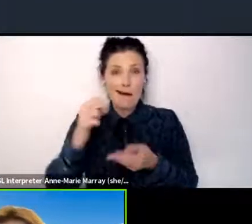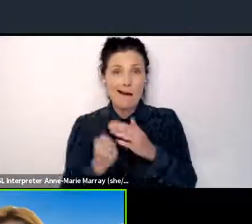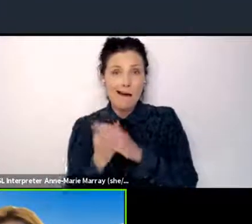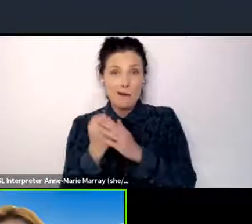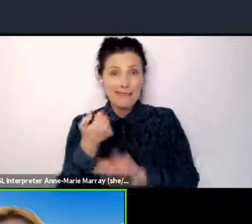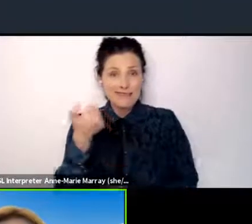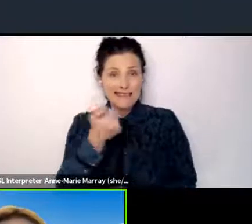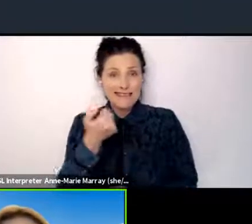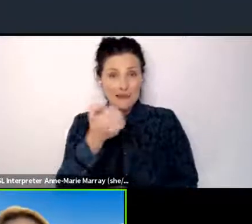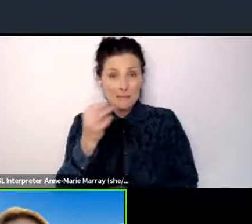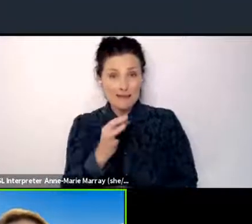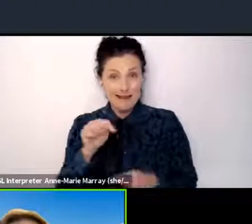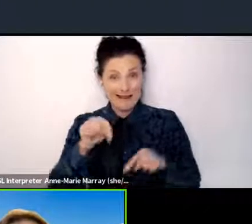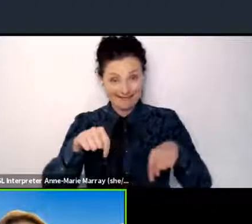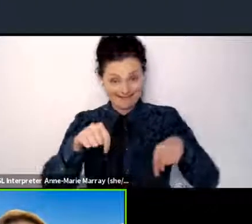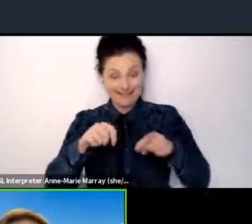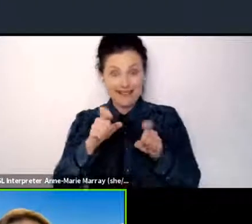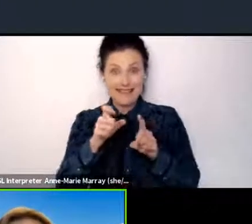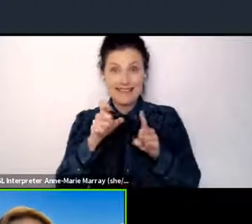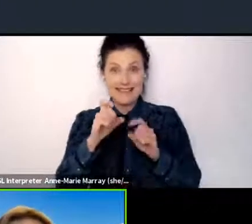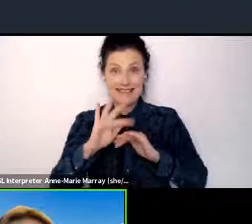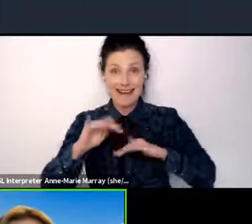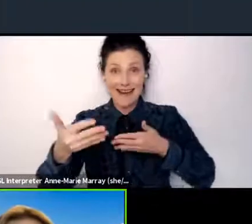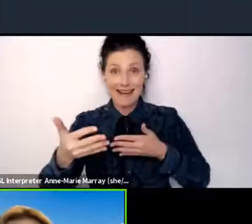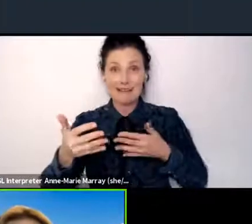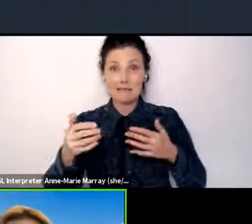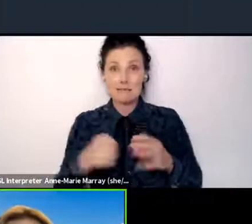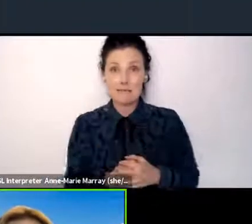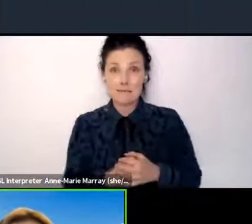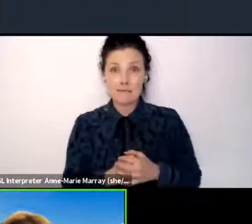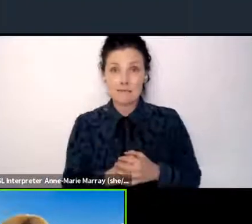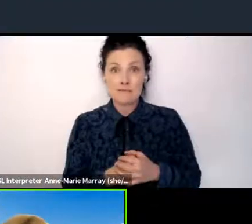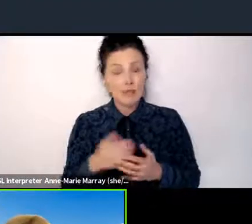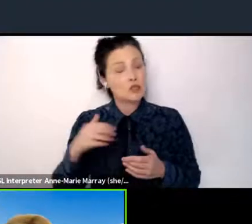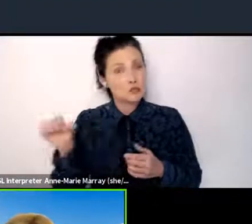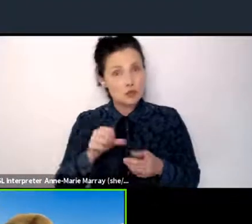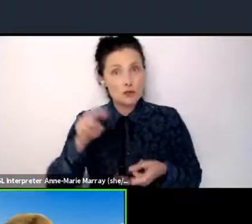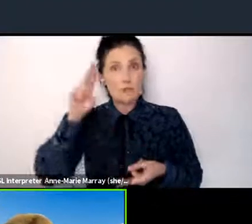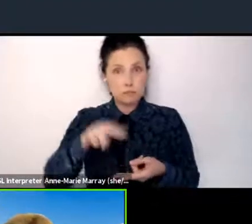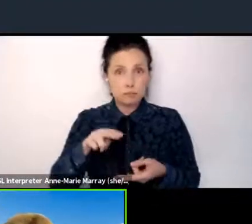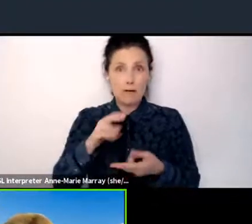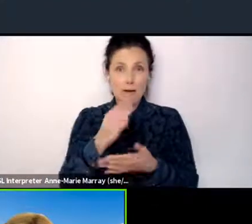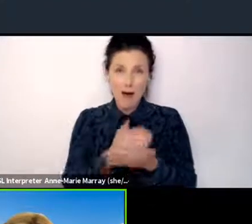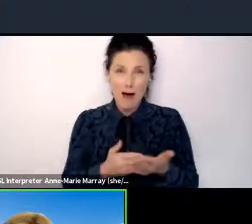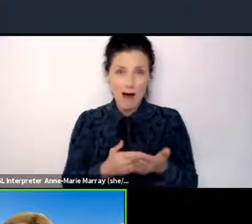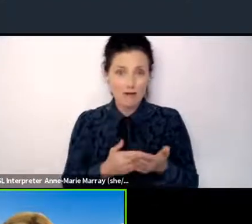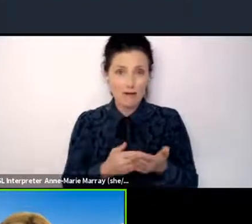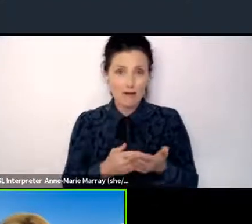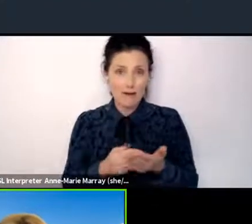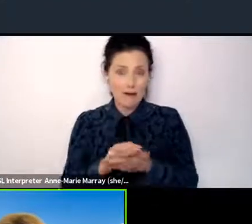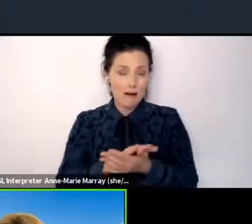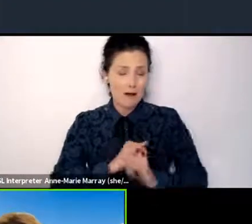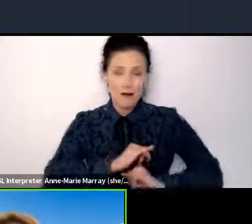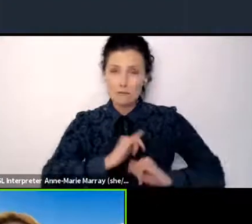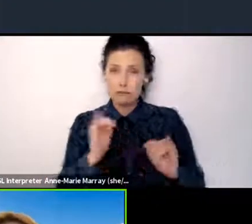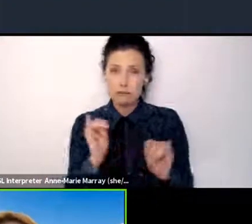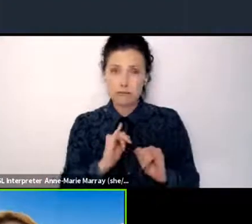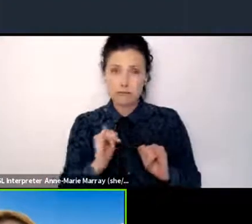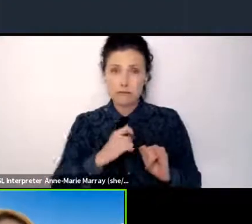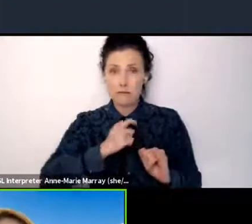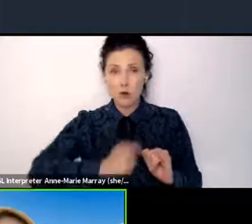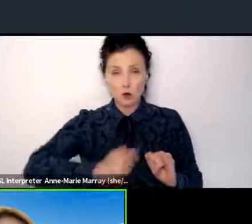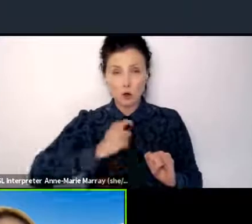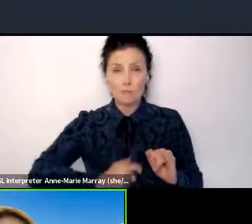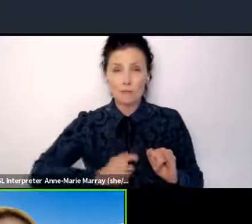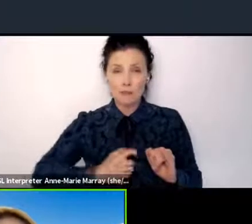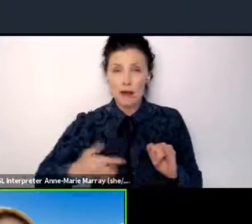this decade when we know that they need to fall at least by half. And this is really catastrophic for humanity. But I think